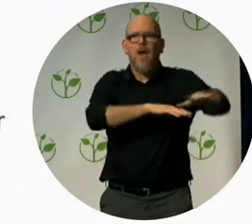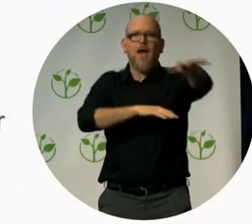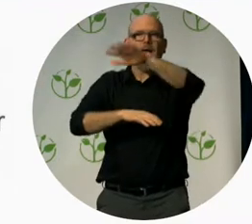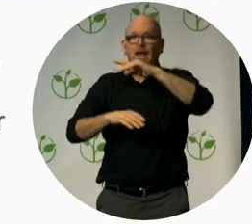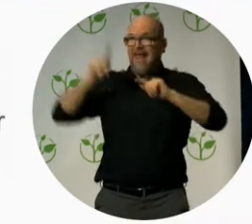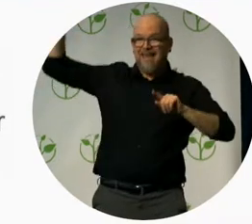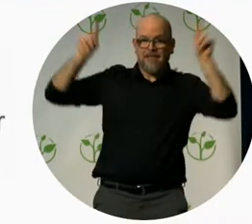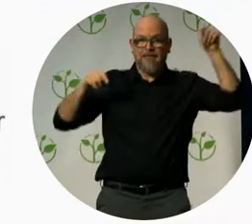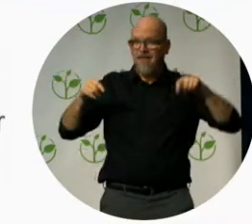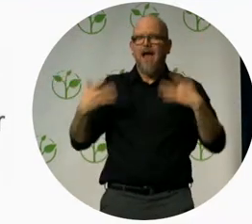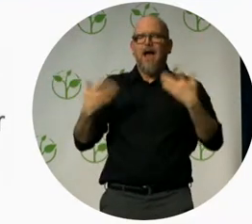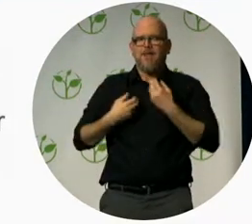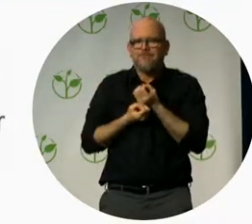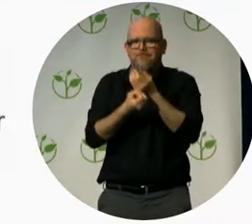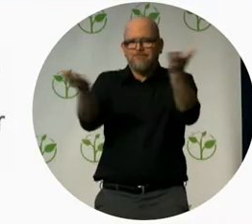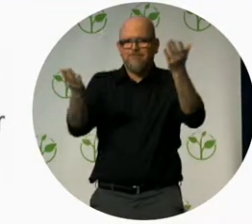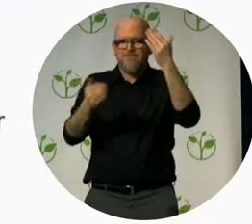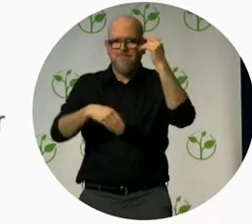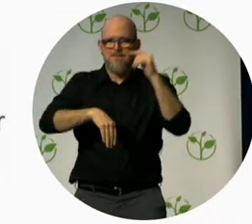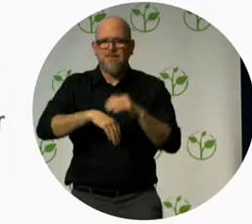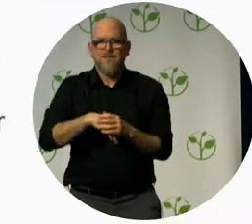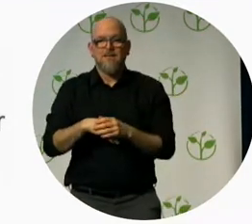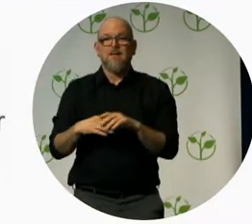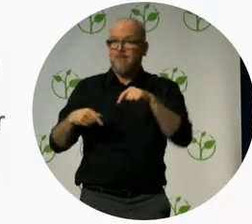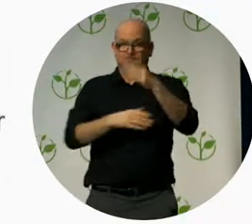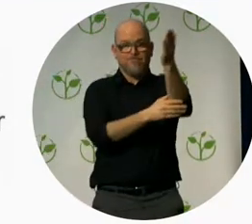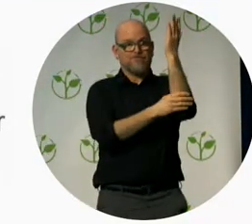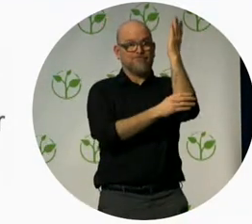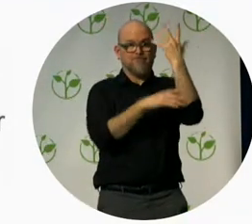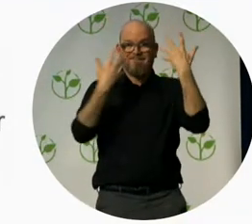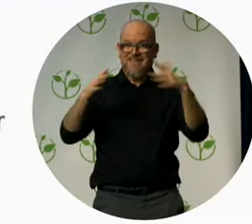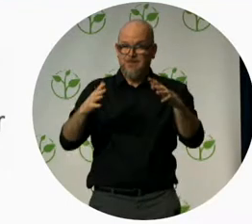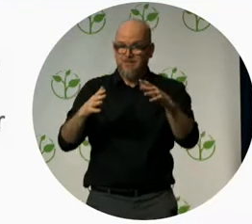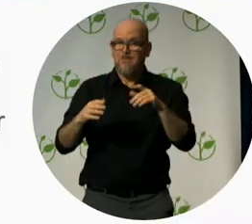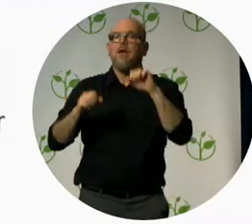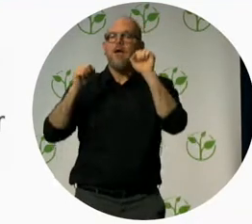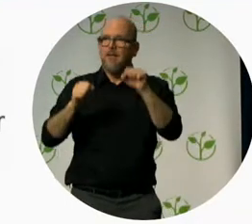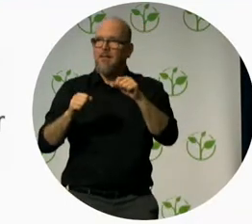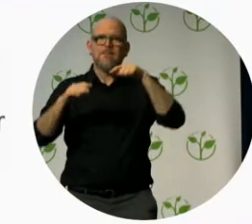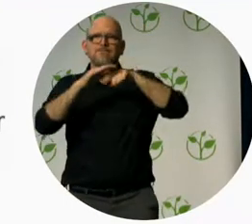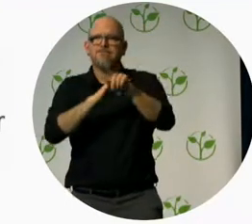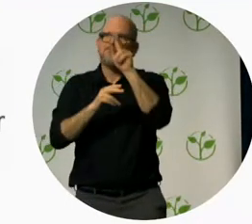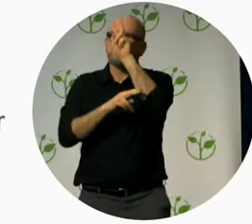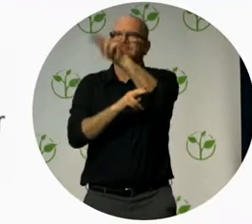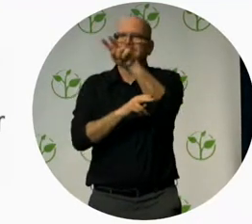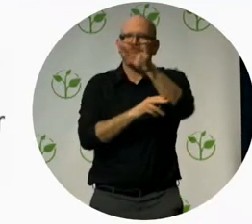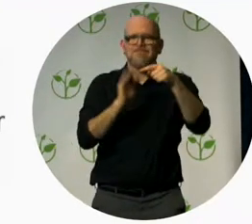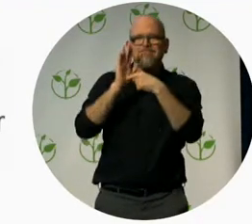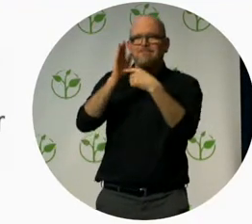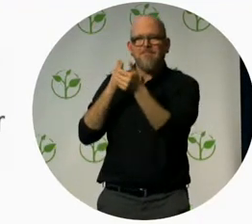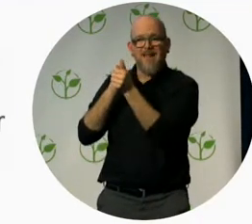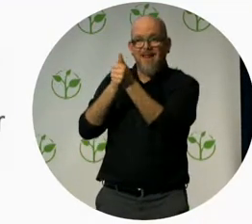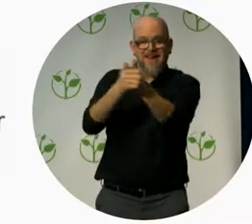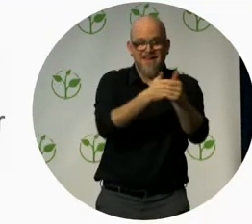Michael to come up to explain to us about the accessibility trail and then we will be having dinner at 530 but